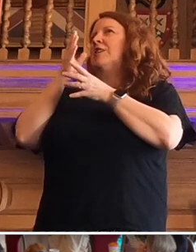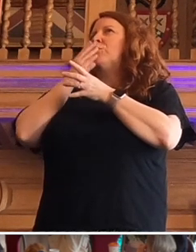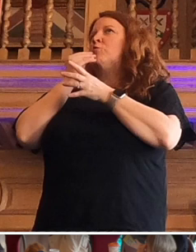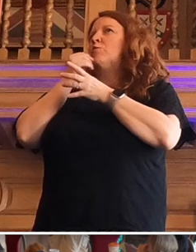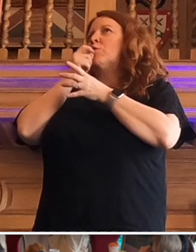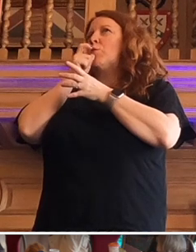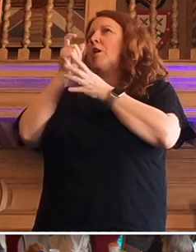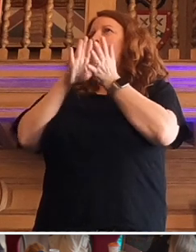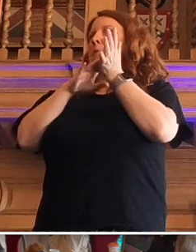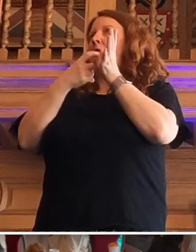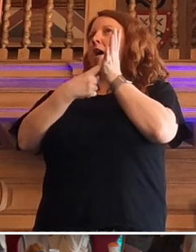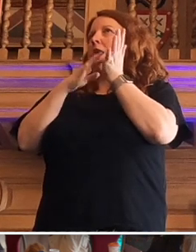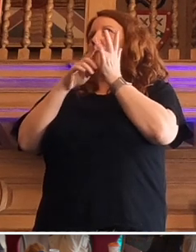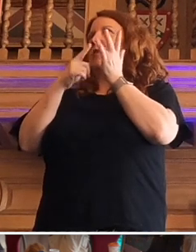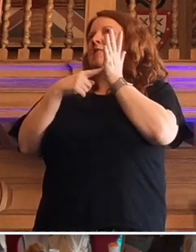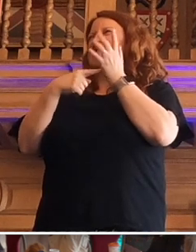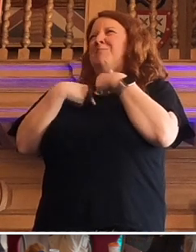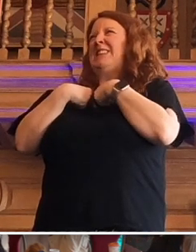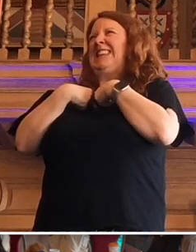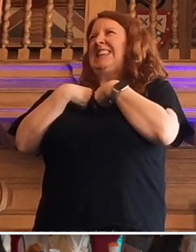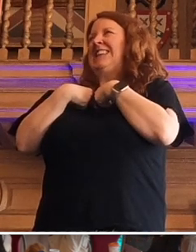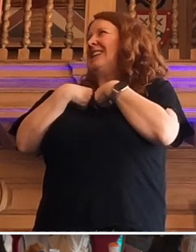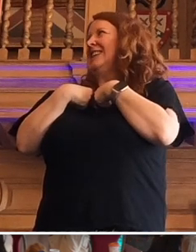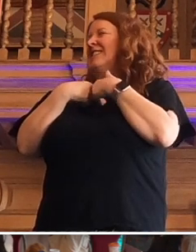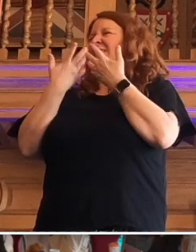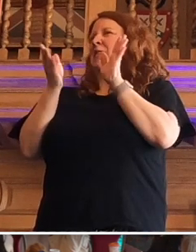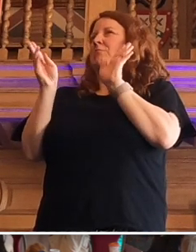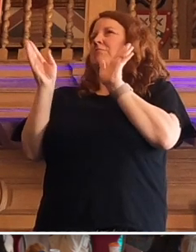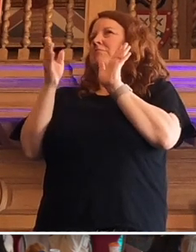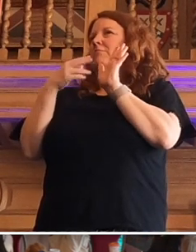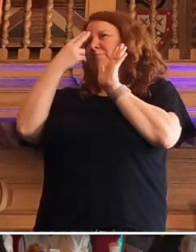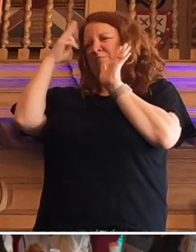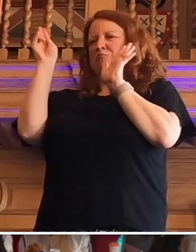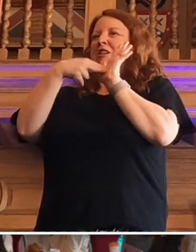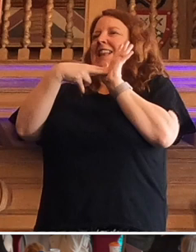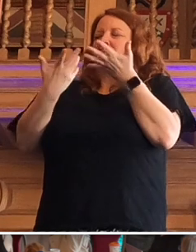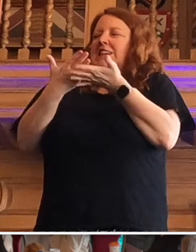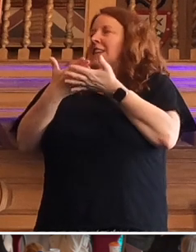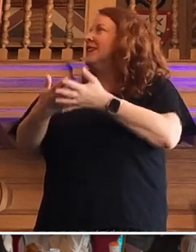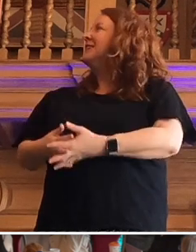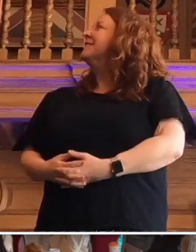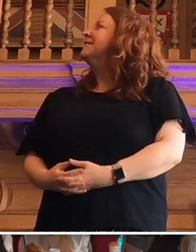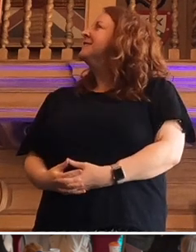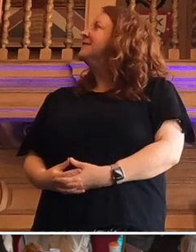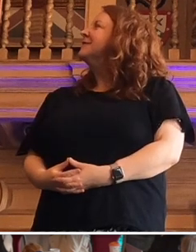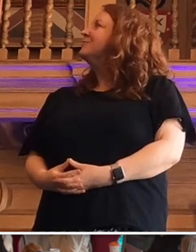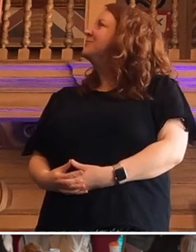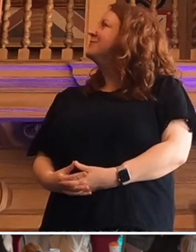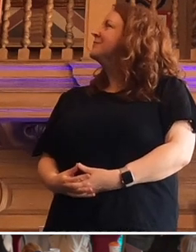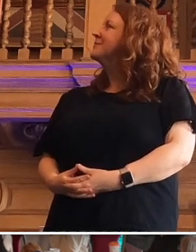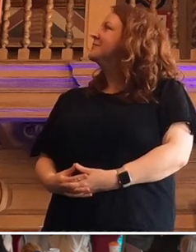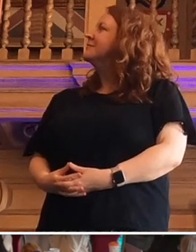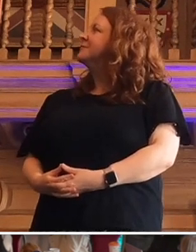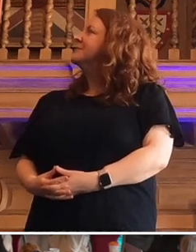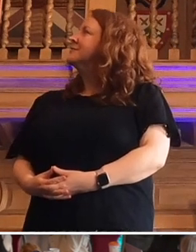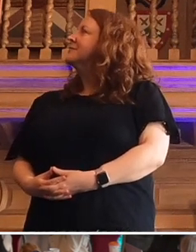to do with me as a person. It's just some brand that people do. And so the